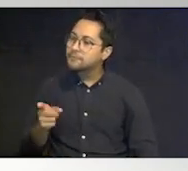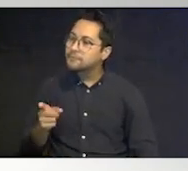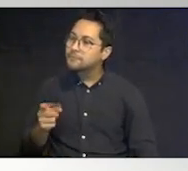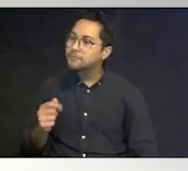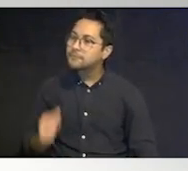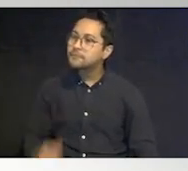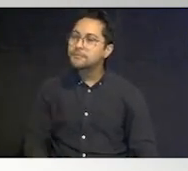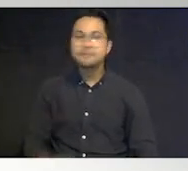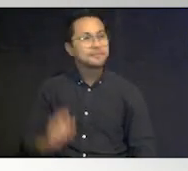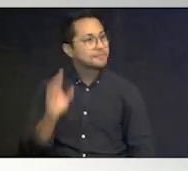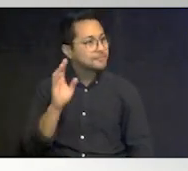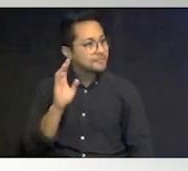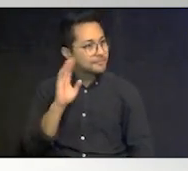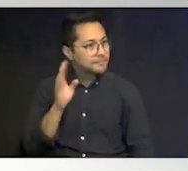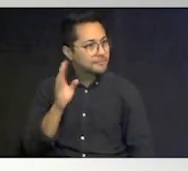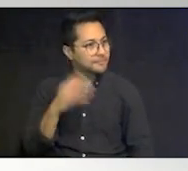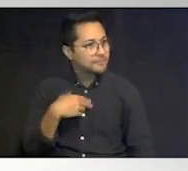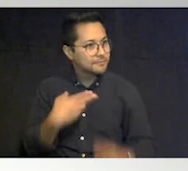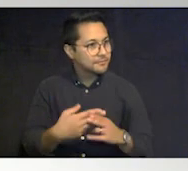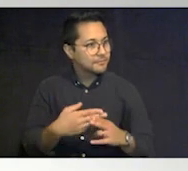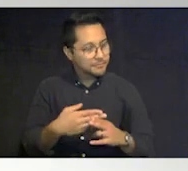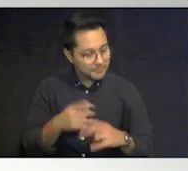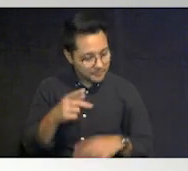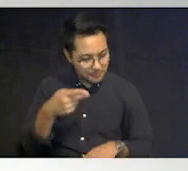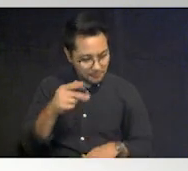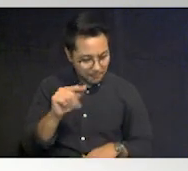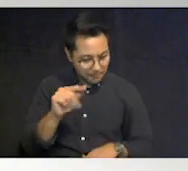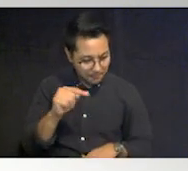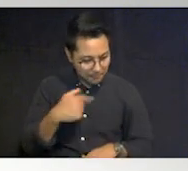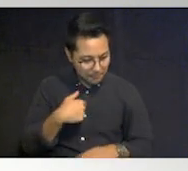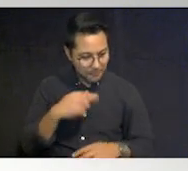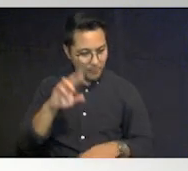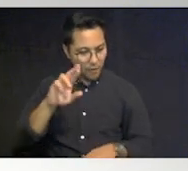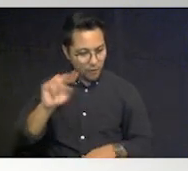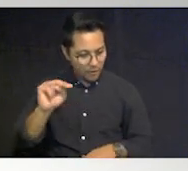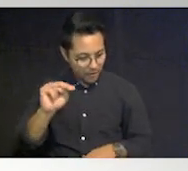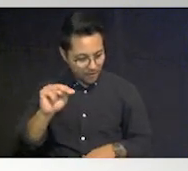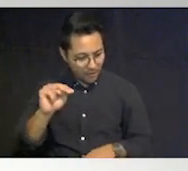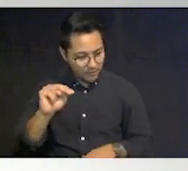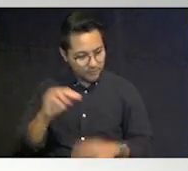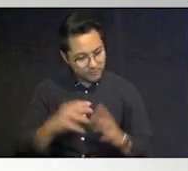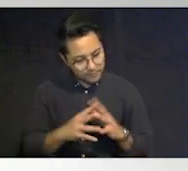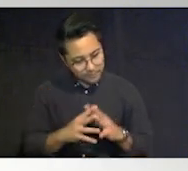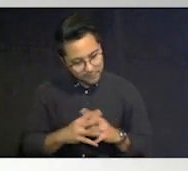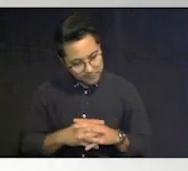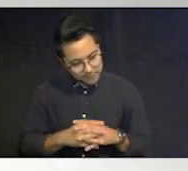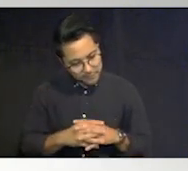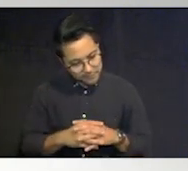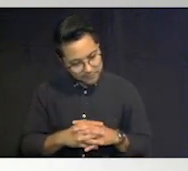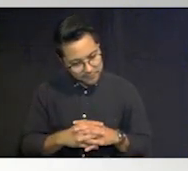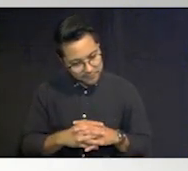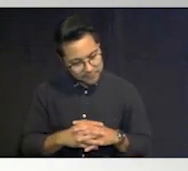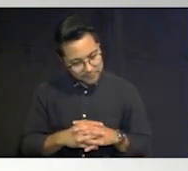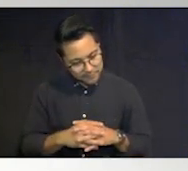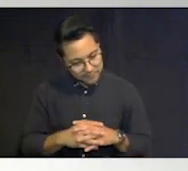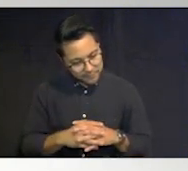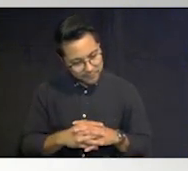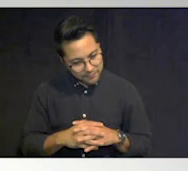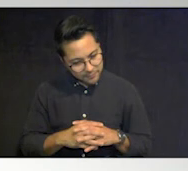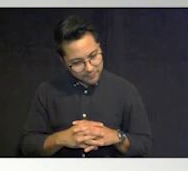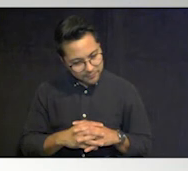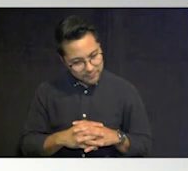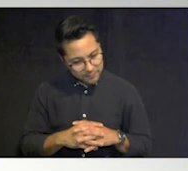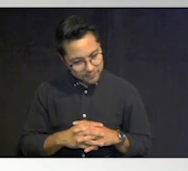hi hi my name is pat sullivan and i'm a registered nurse administrator pediatric home healthy